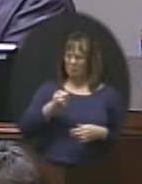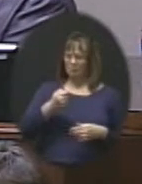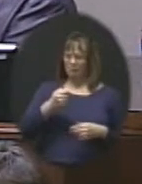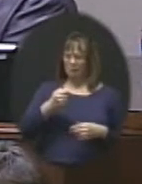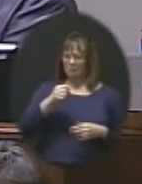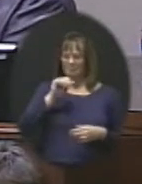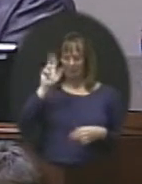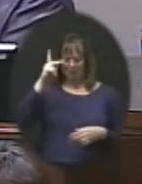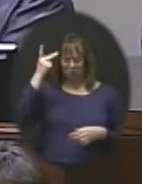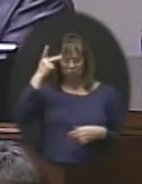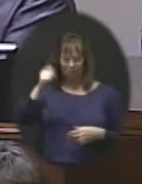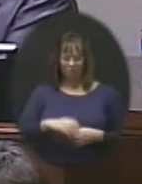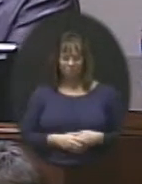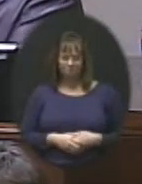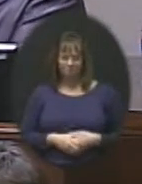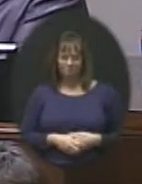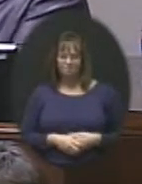misleading.